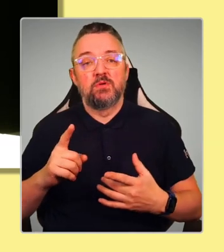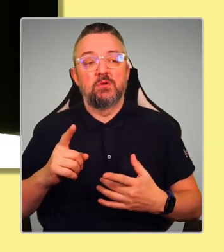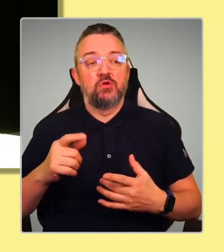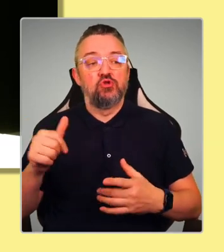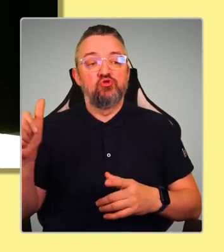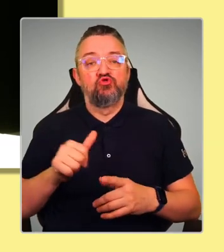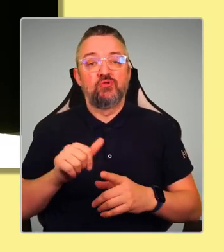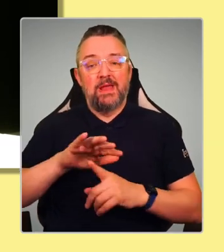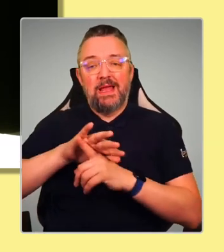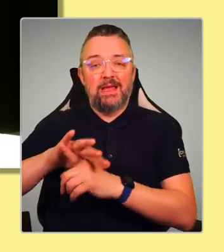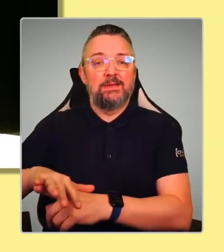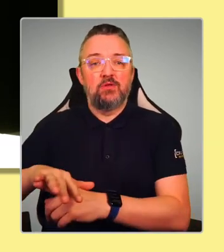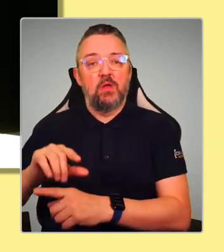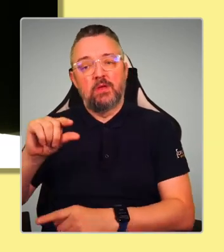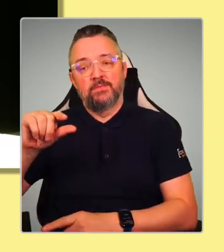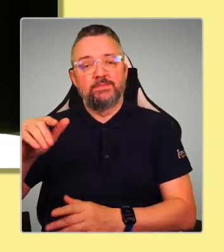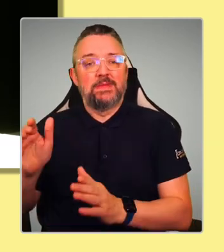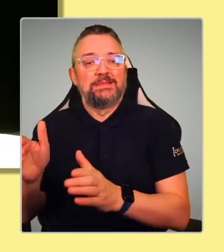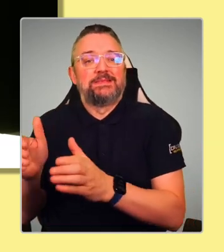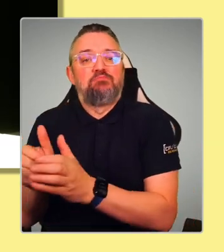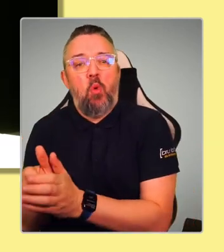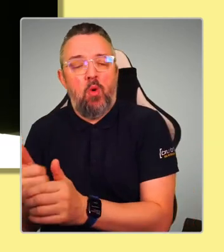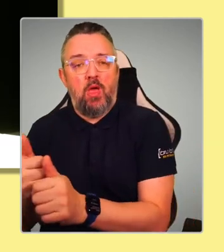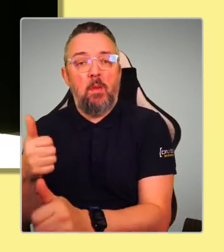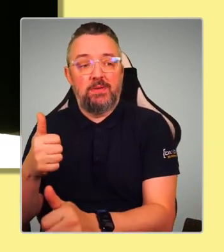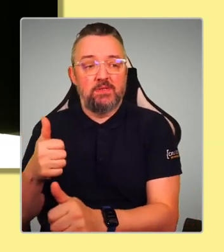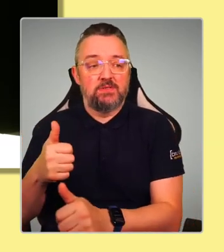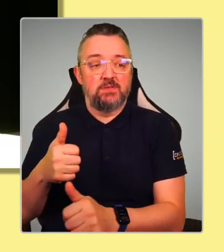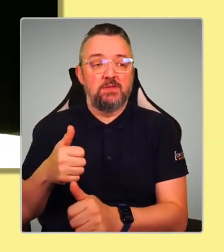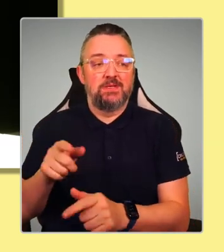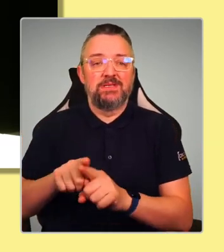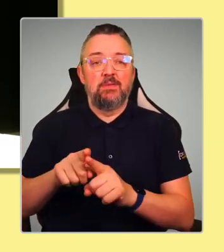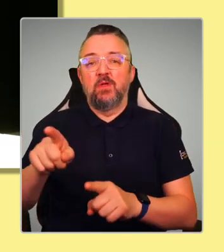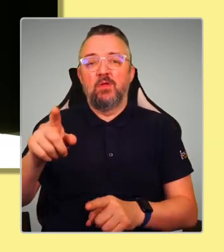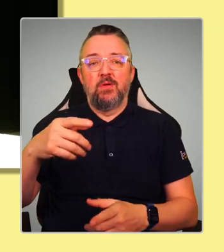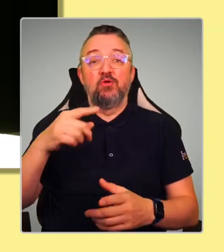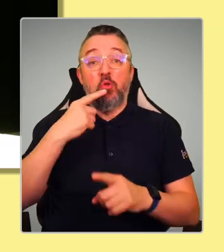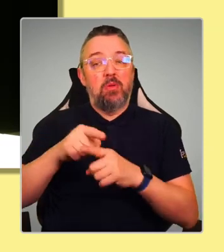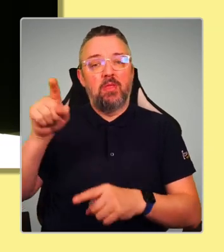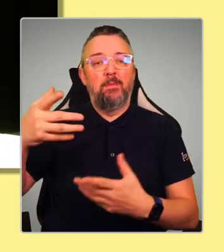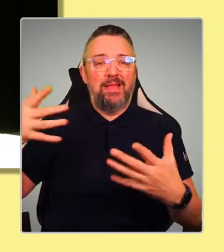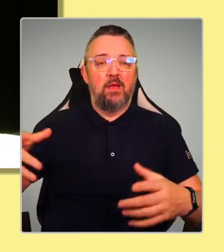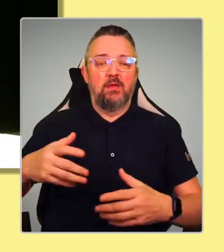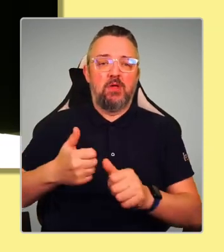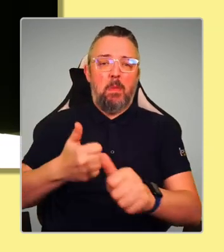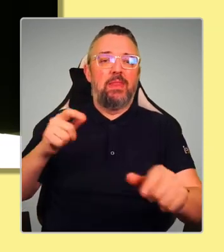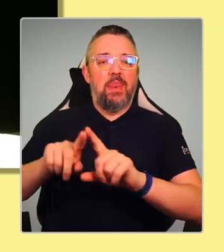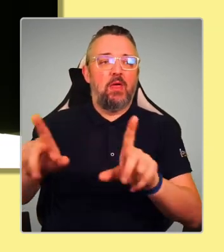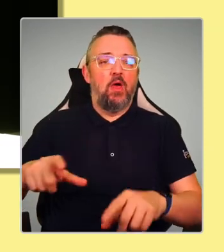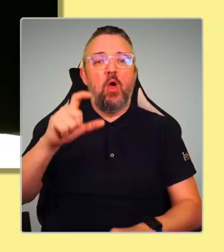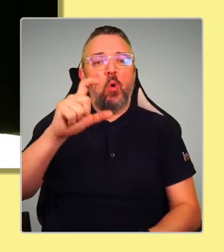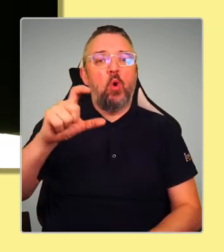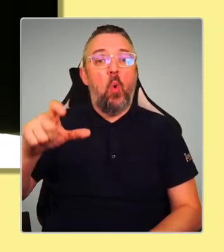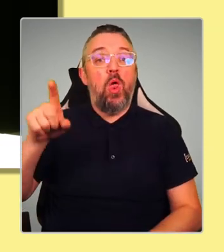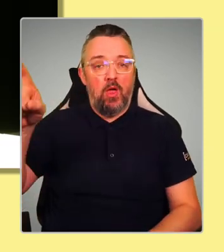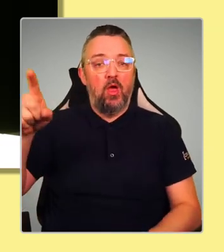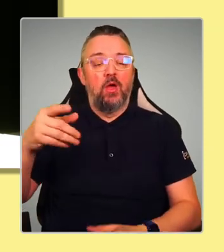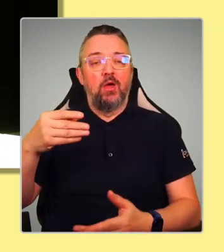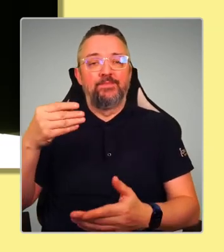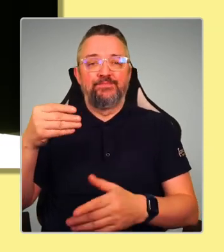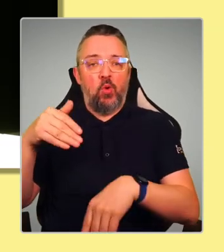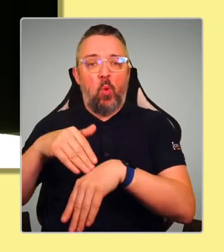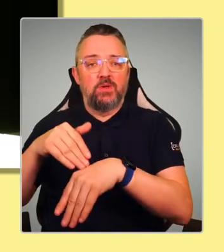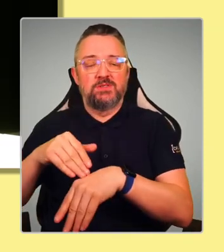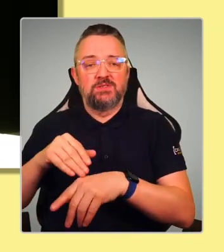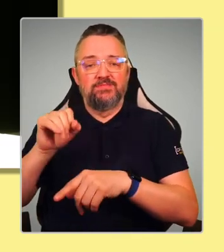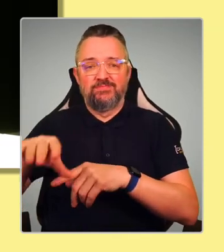producers, for example, because we know it's the big producers. It's the Coca-Colas of this world and so on. They're the ones that are causing the litter, the pollution on our streets